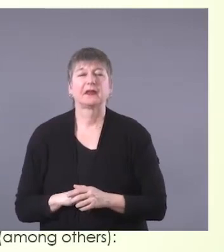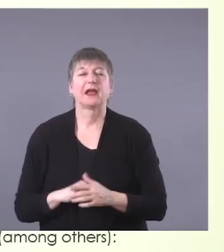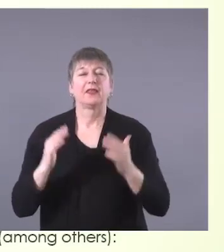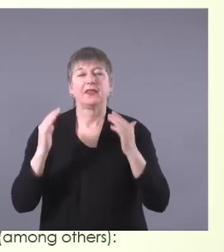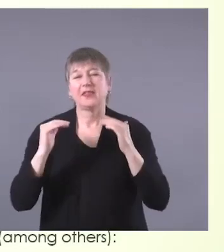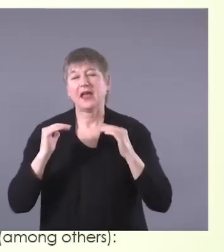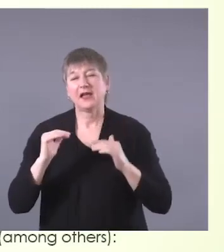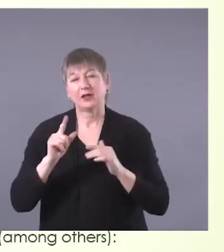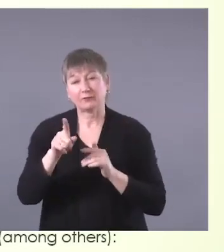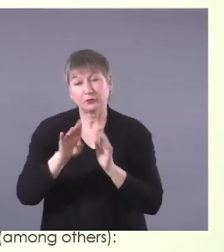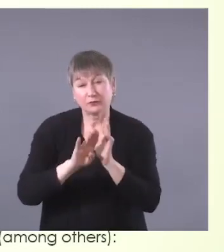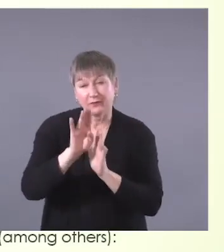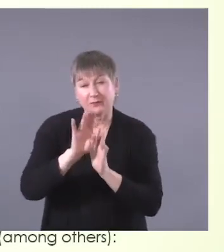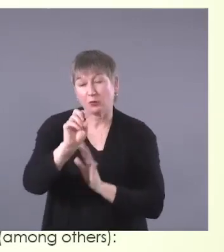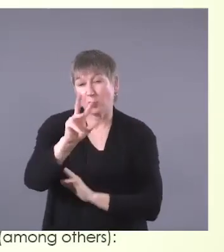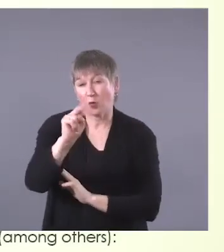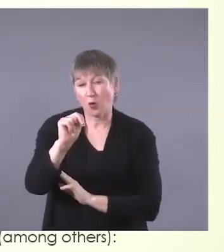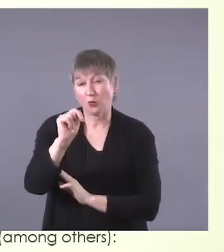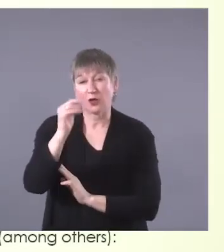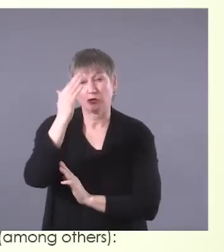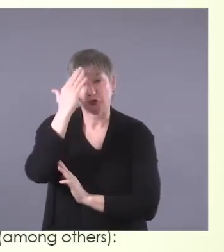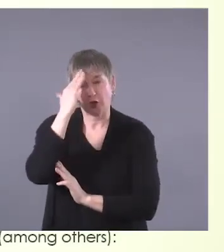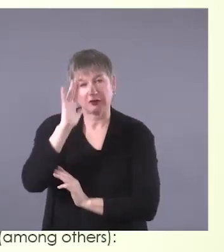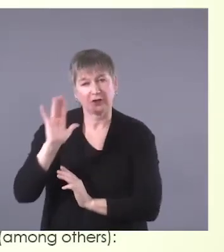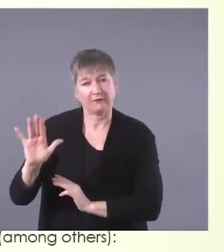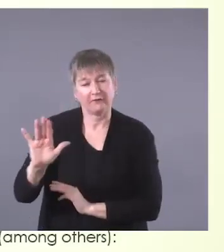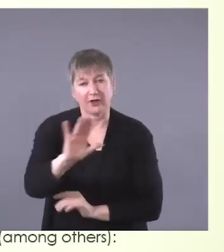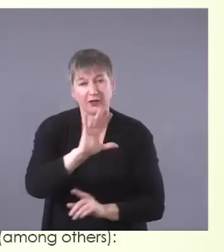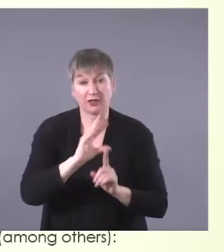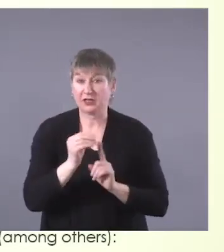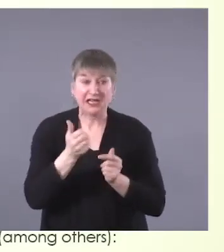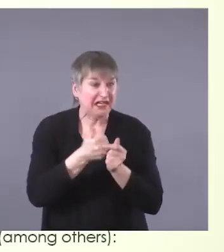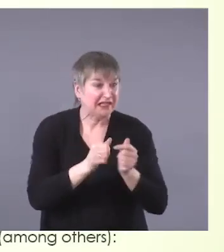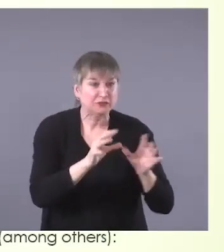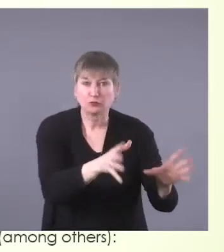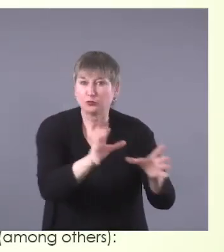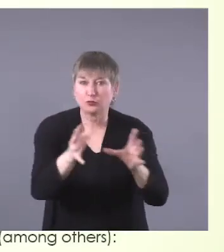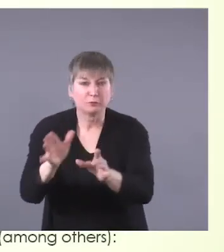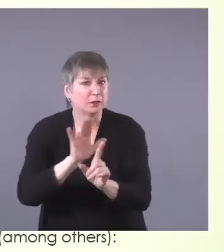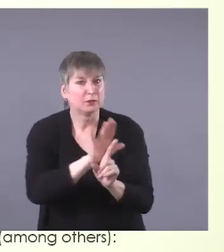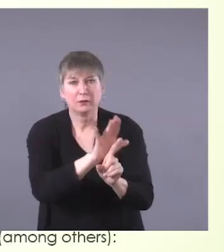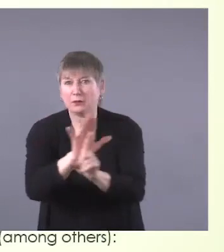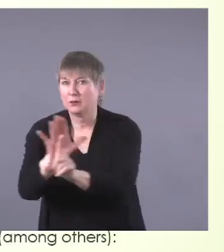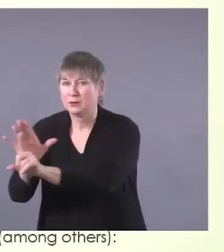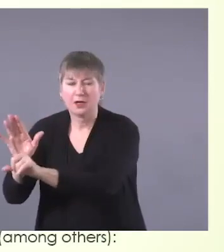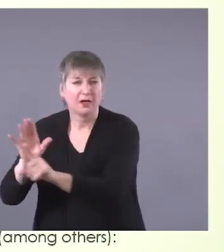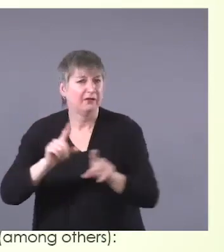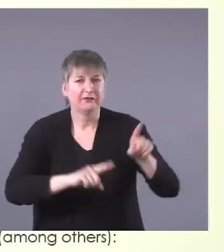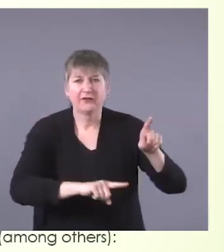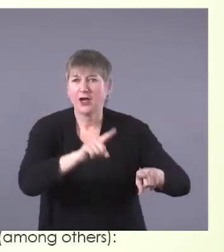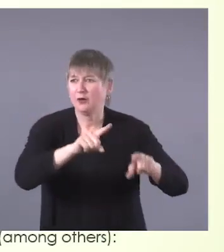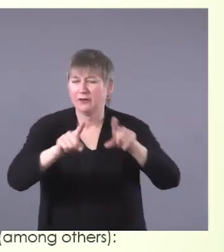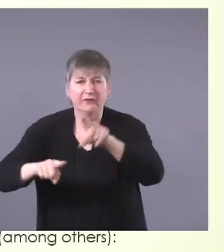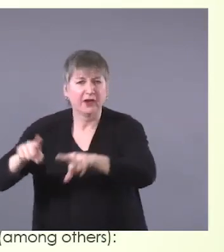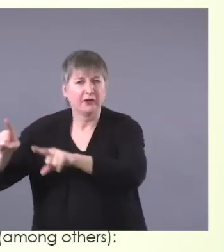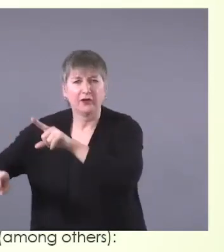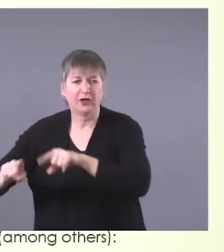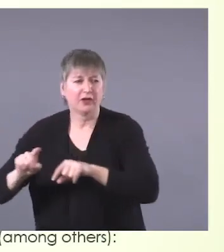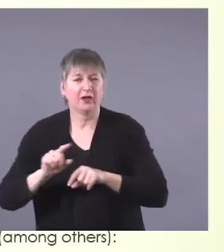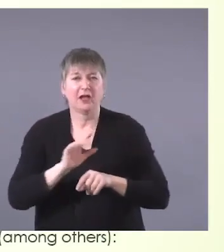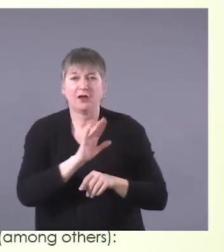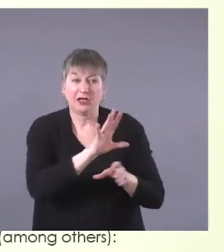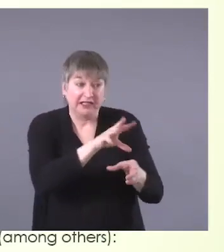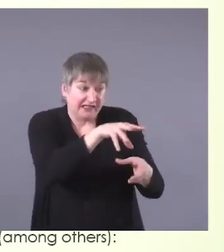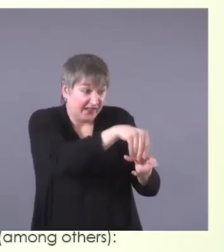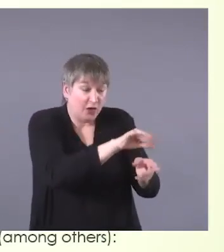It's really important to recognize that each nation is unique and there can be great variation in their language and cultural and